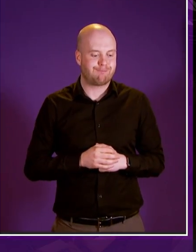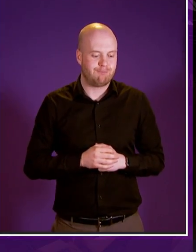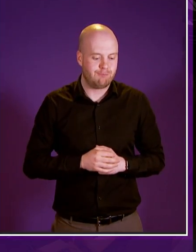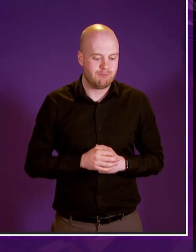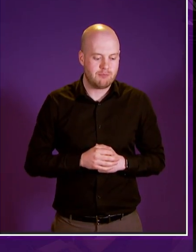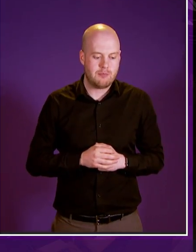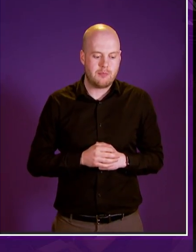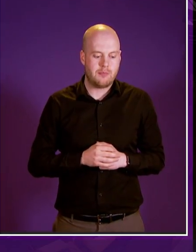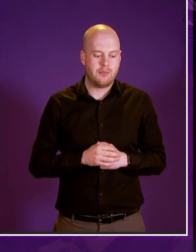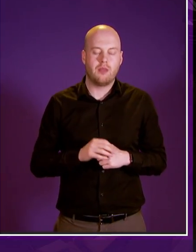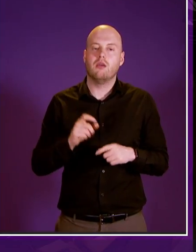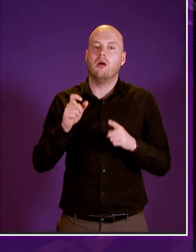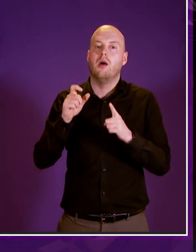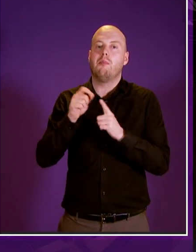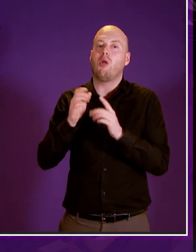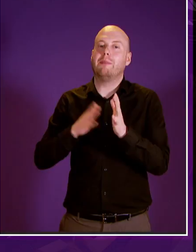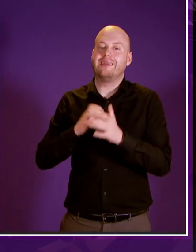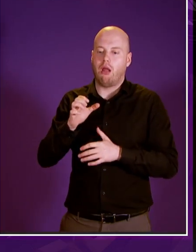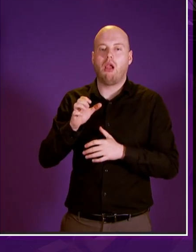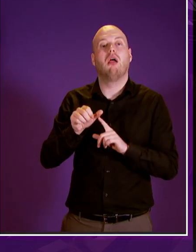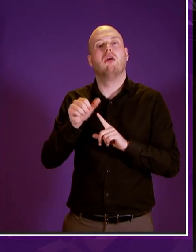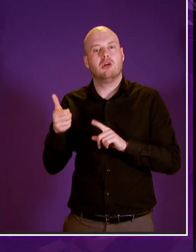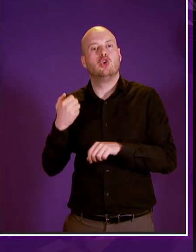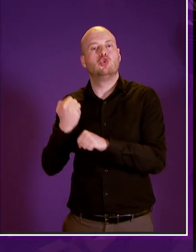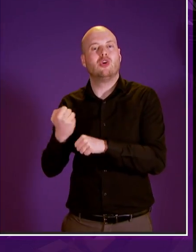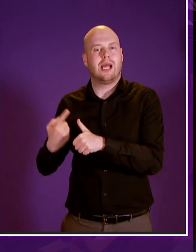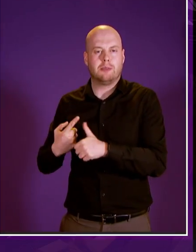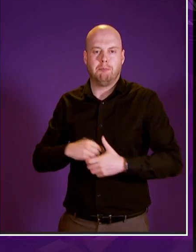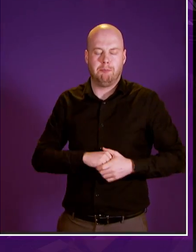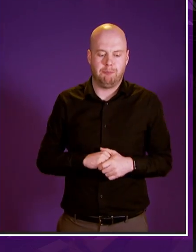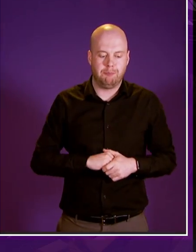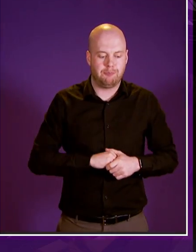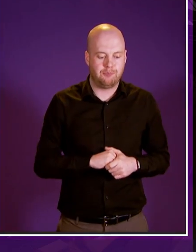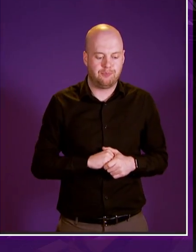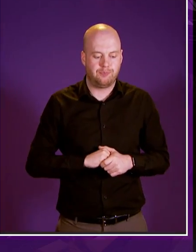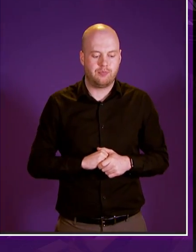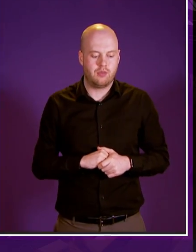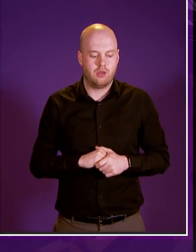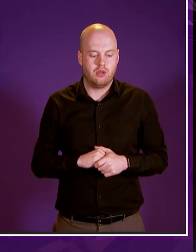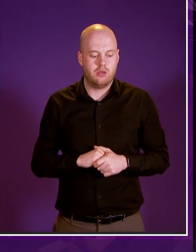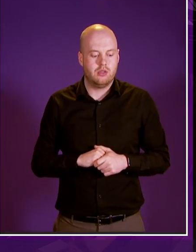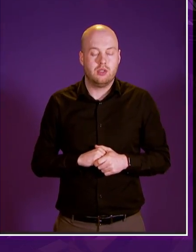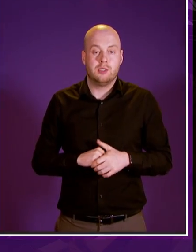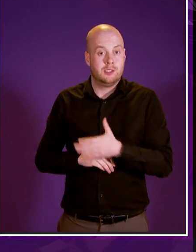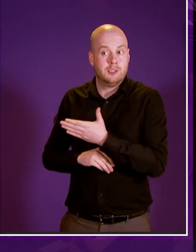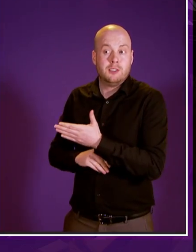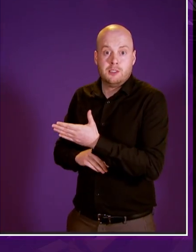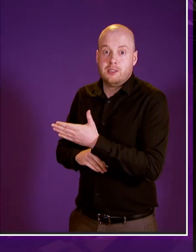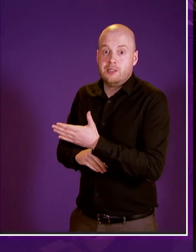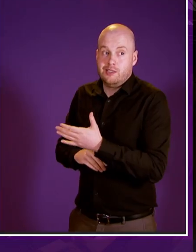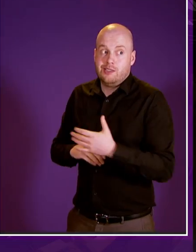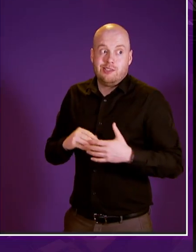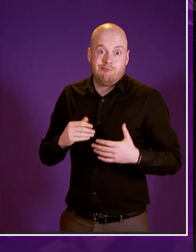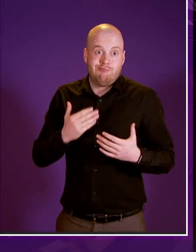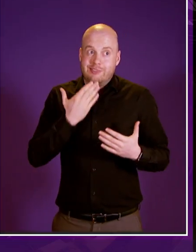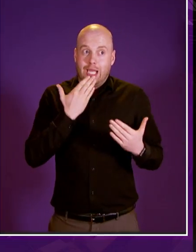pauline mcneill followed by george adam thank you presenting officer it's been an emotional journey i think